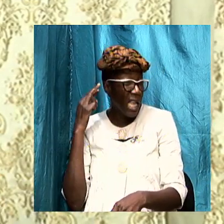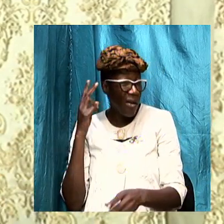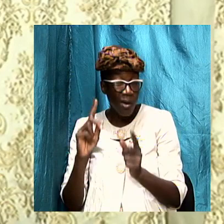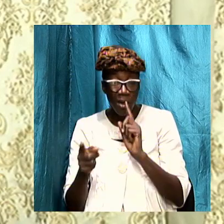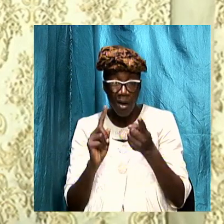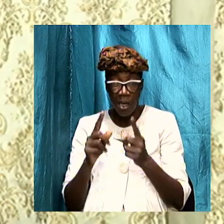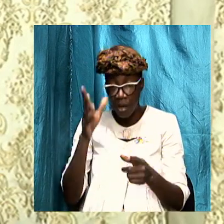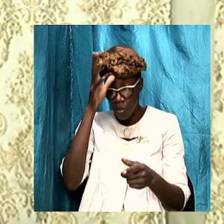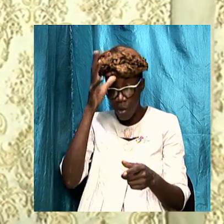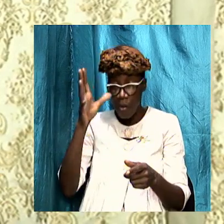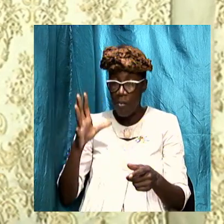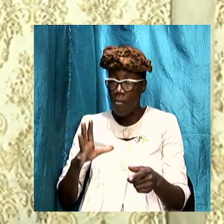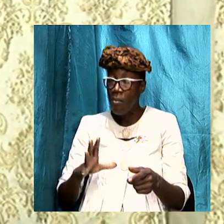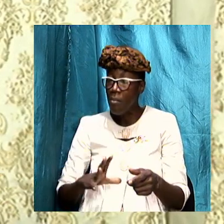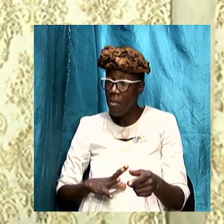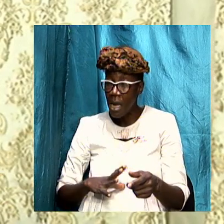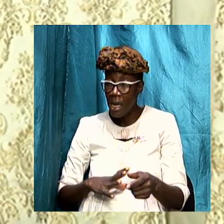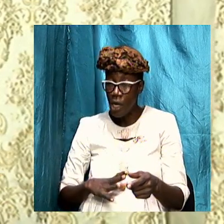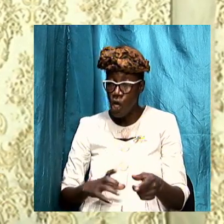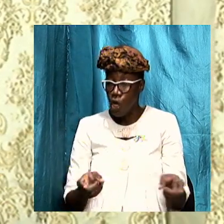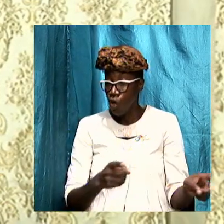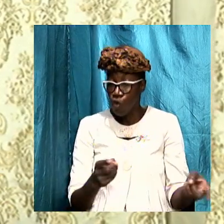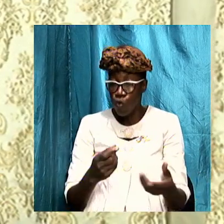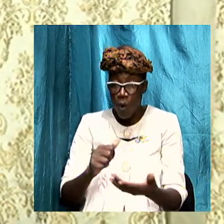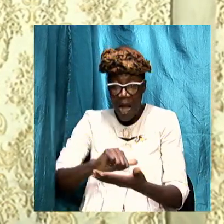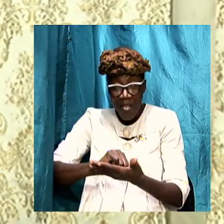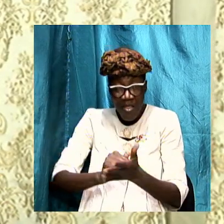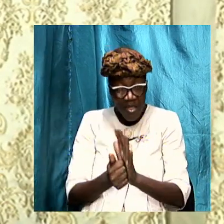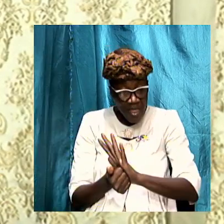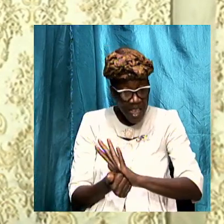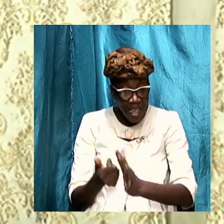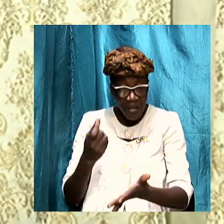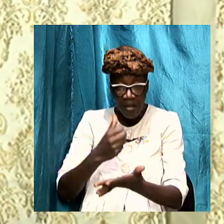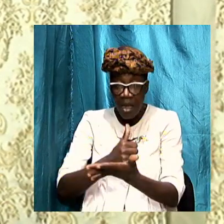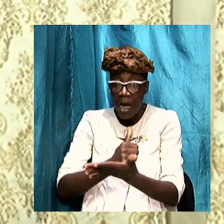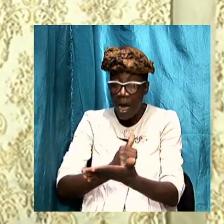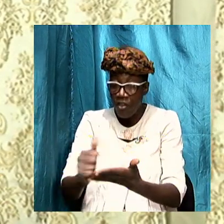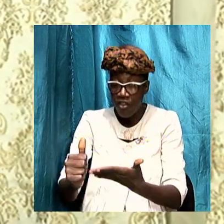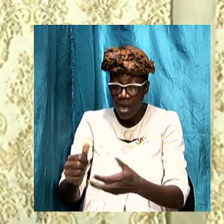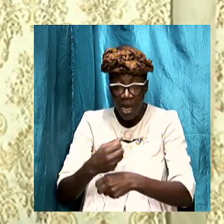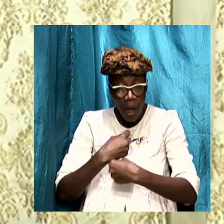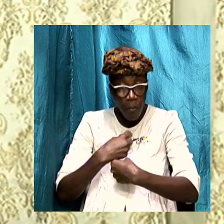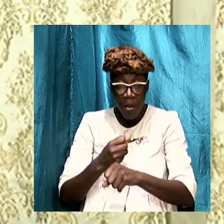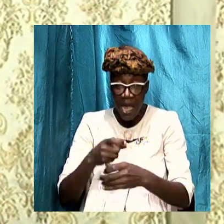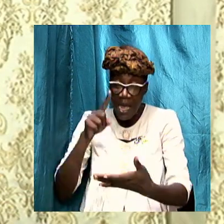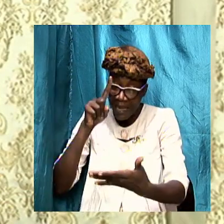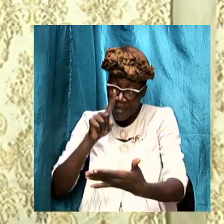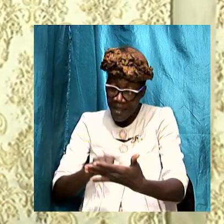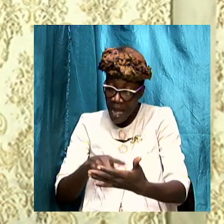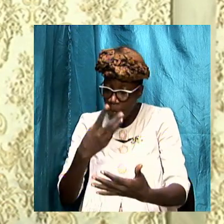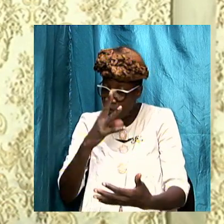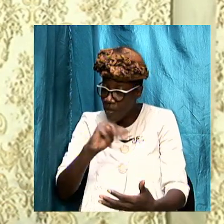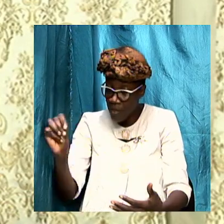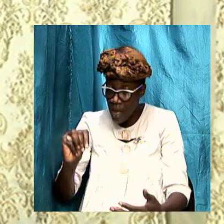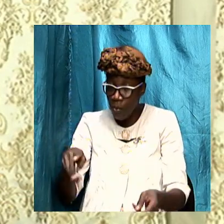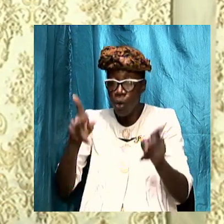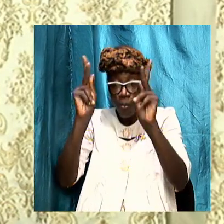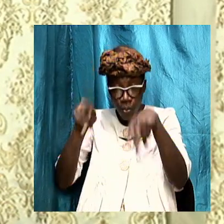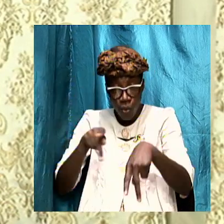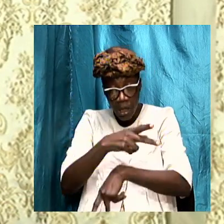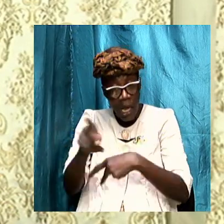established these agendas and have set times for them to be implemented